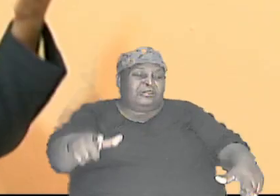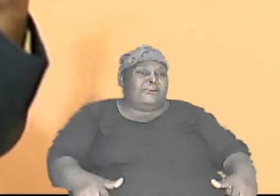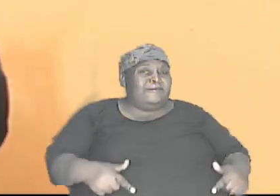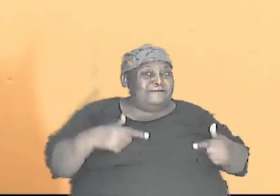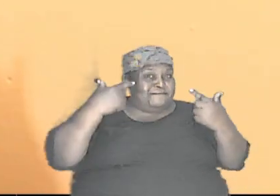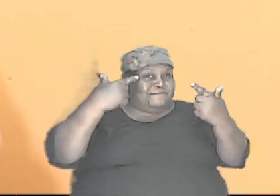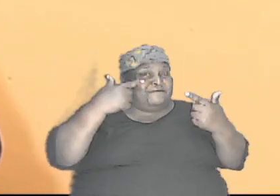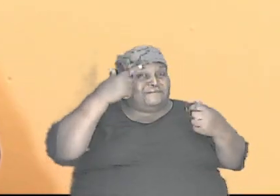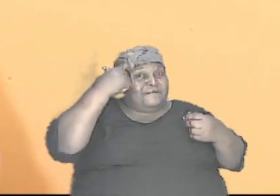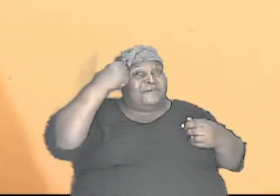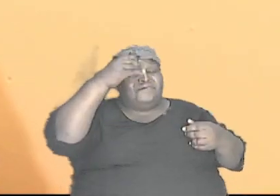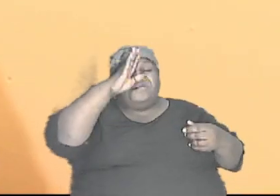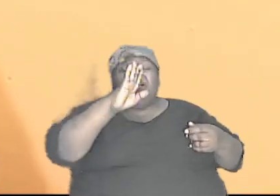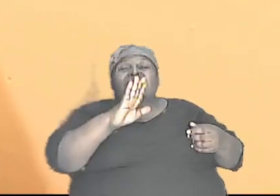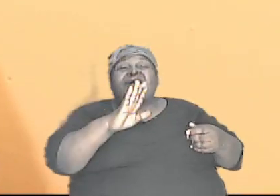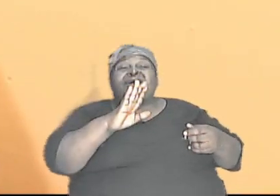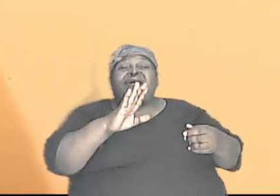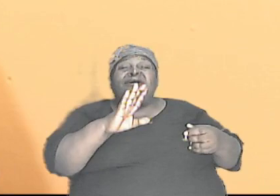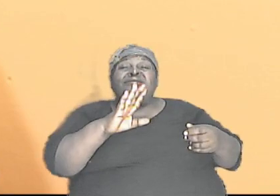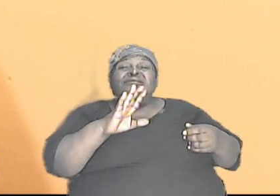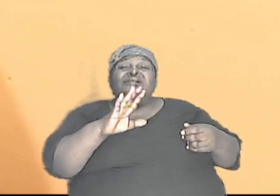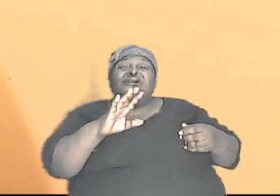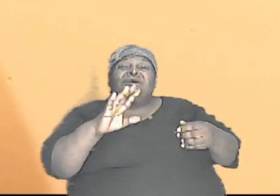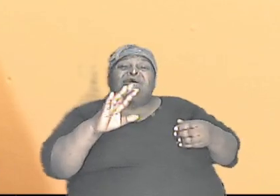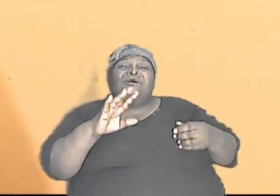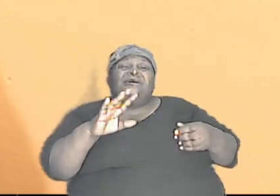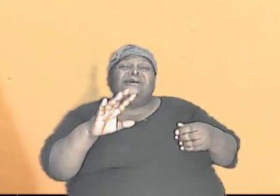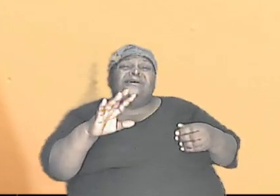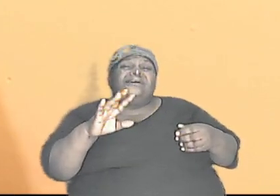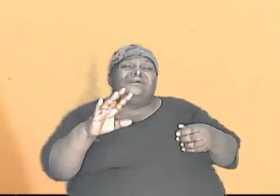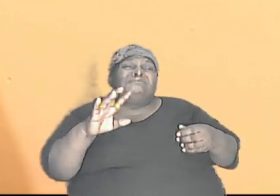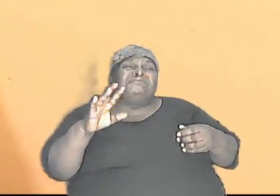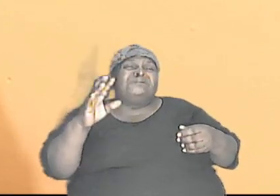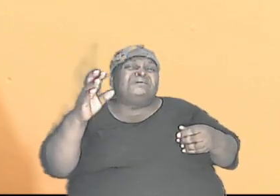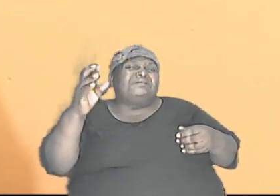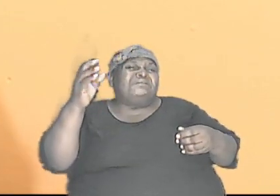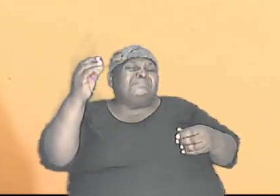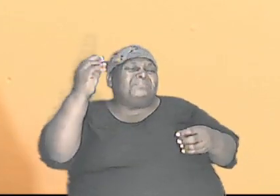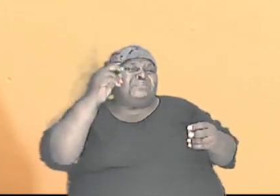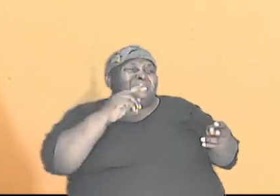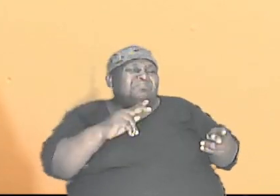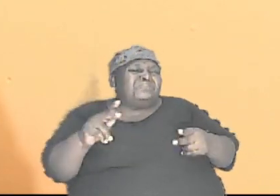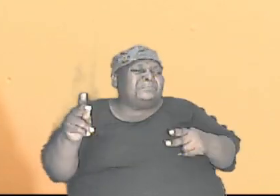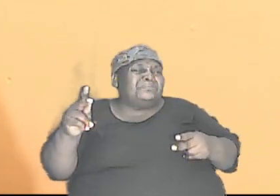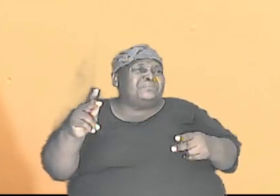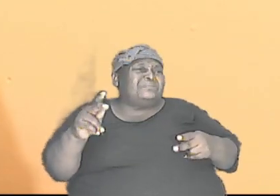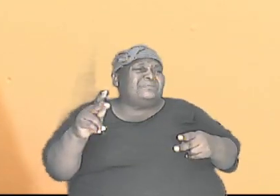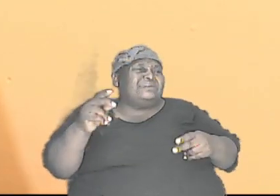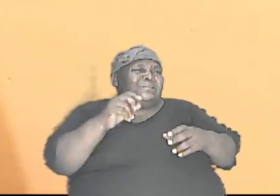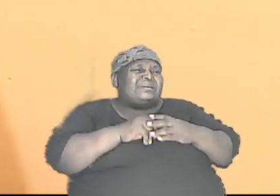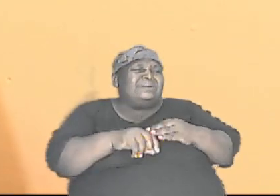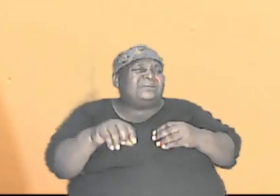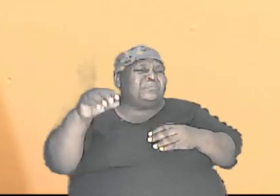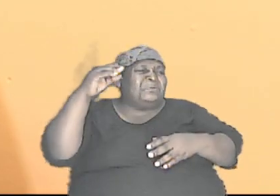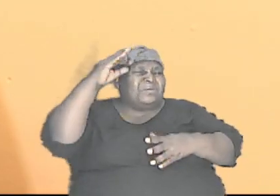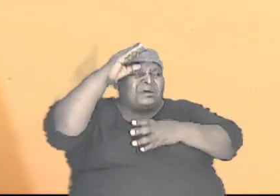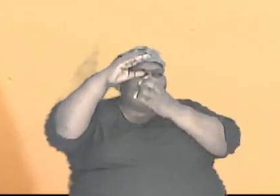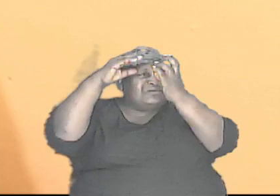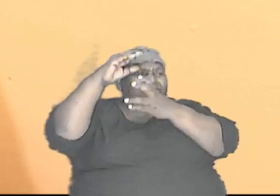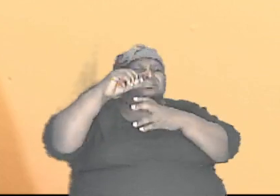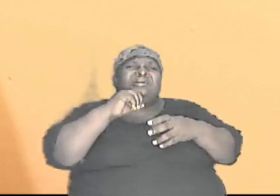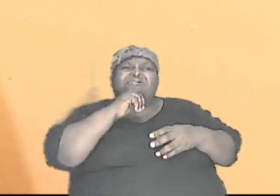feeding into our own spirit into our own conscious and subconscious that